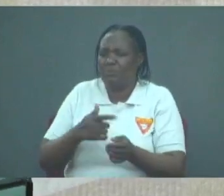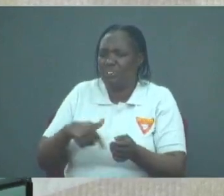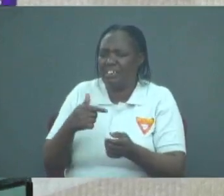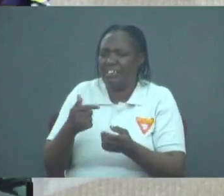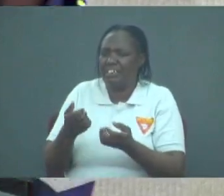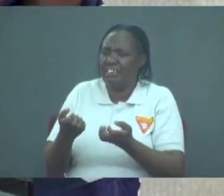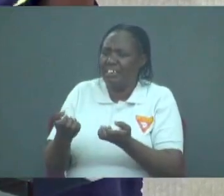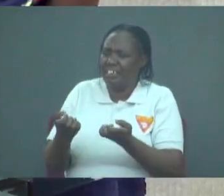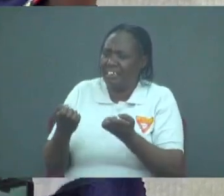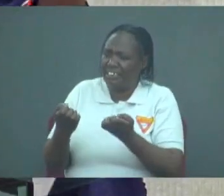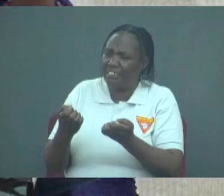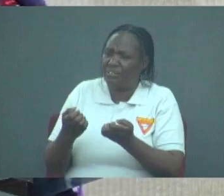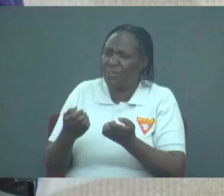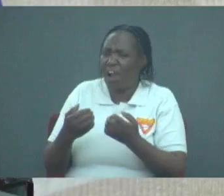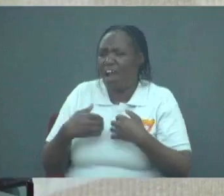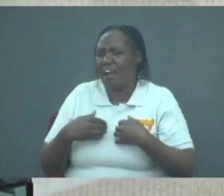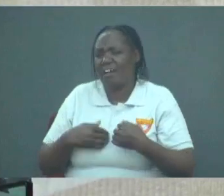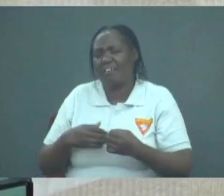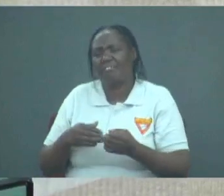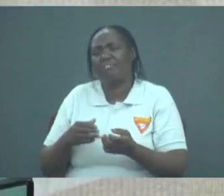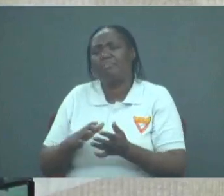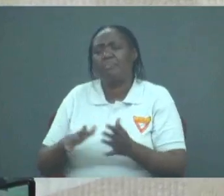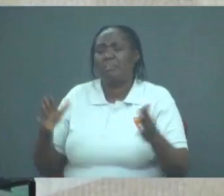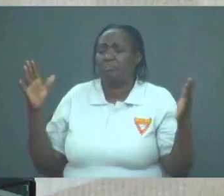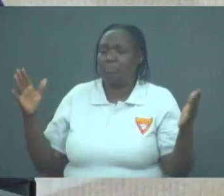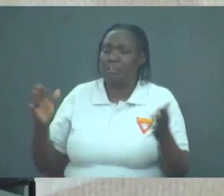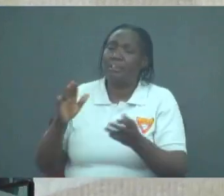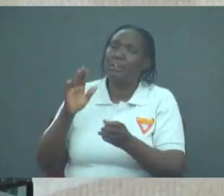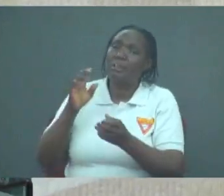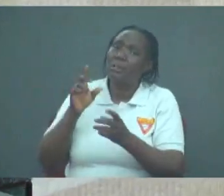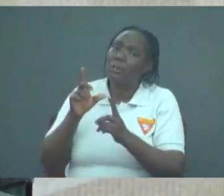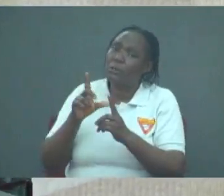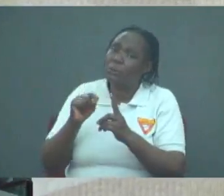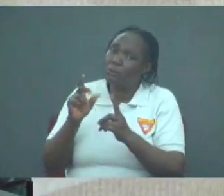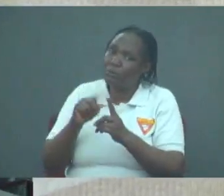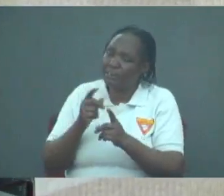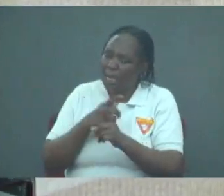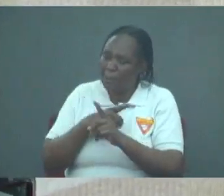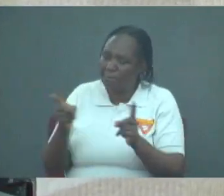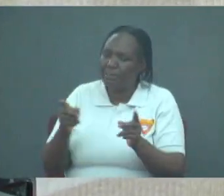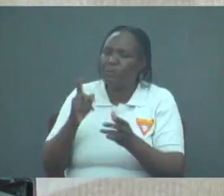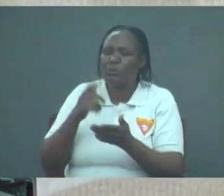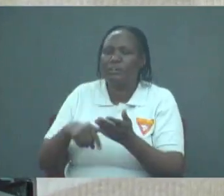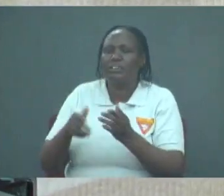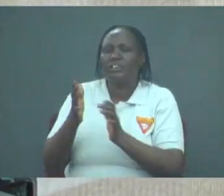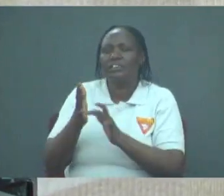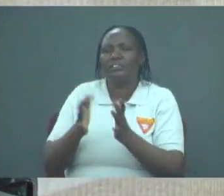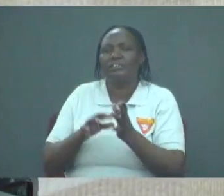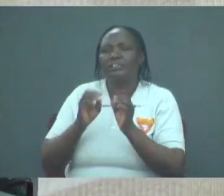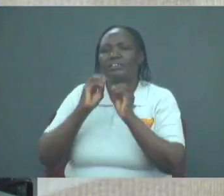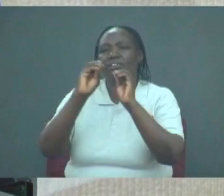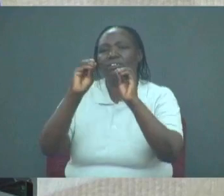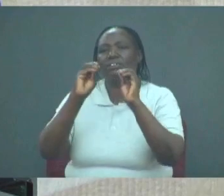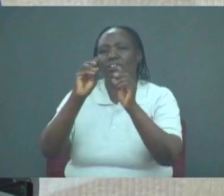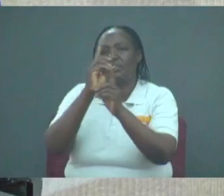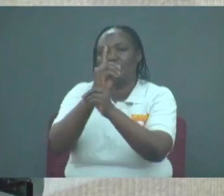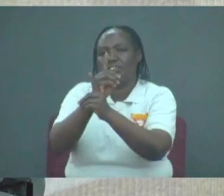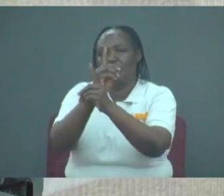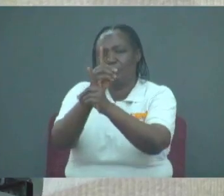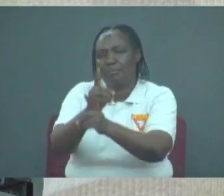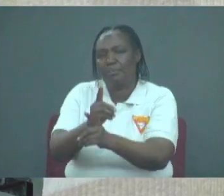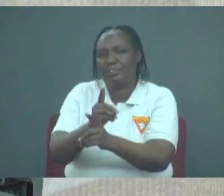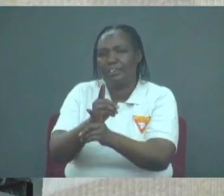and say big words and repeat so many things. But what Jesus taught his disciples to do is to pray